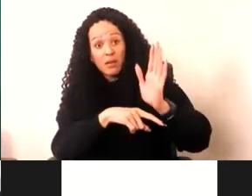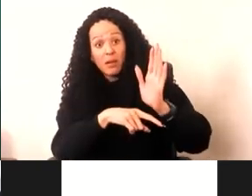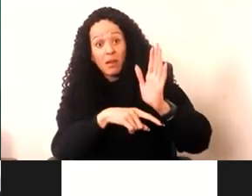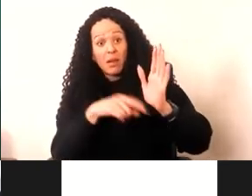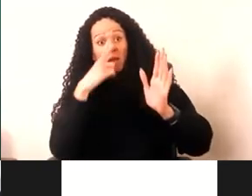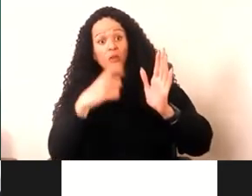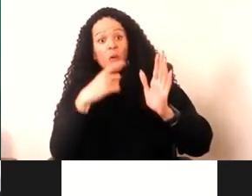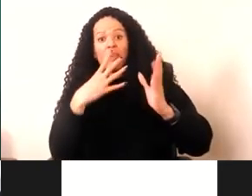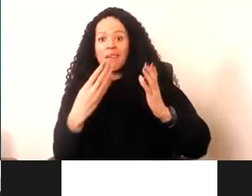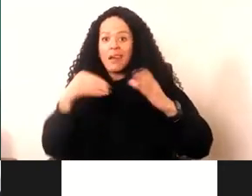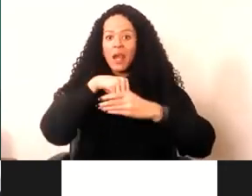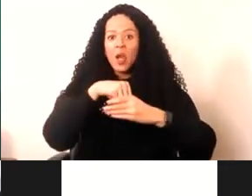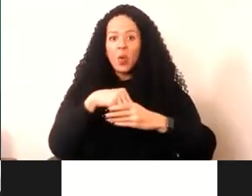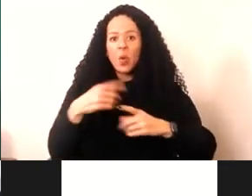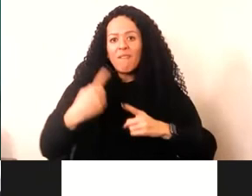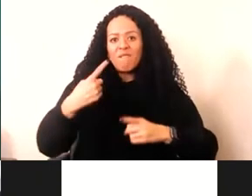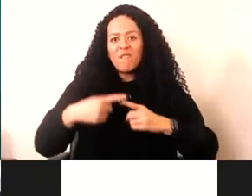developments? Which is a great question.